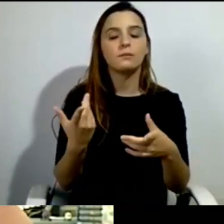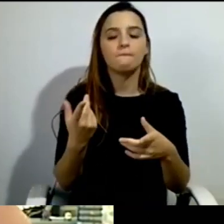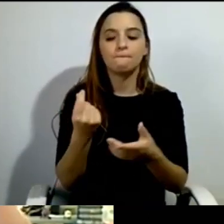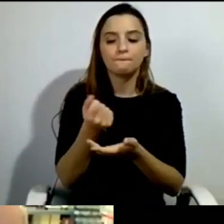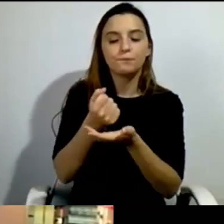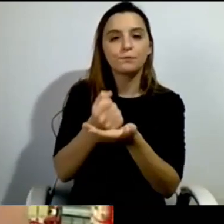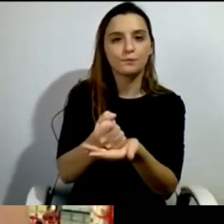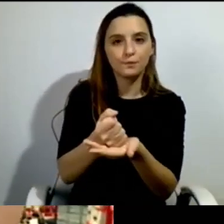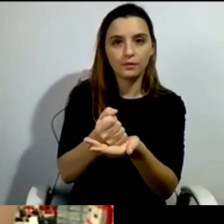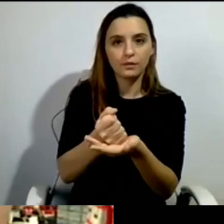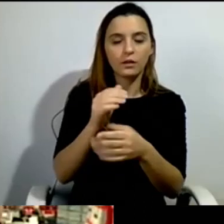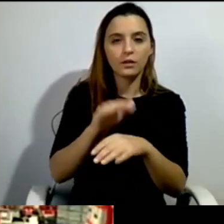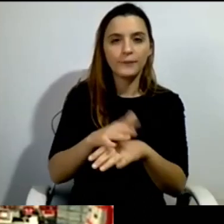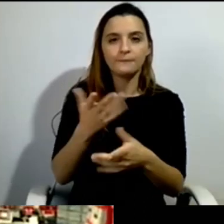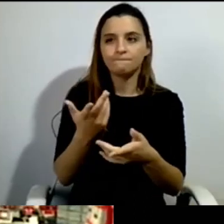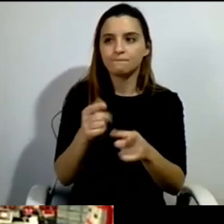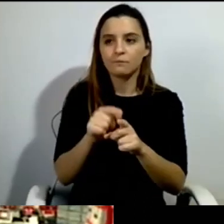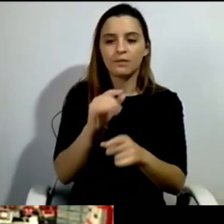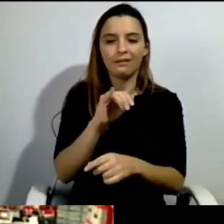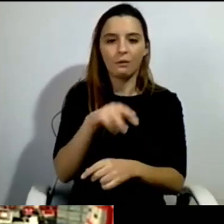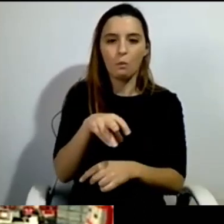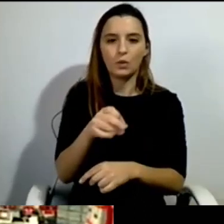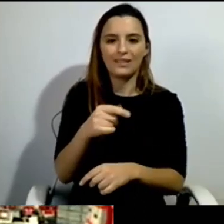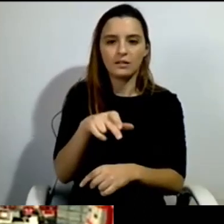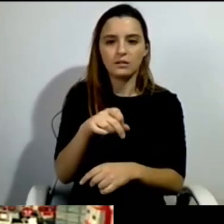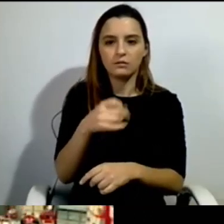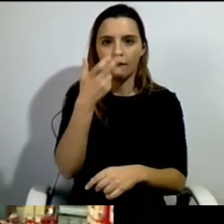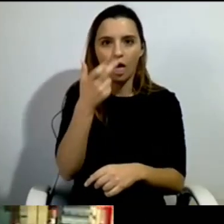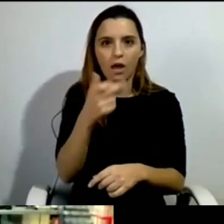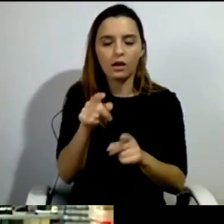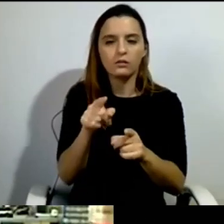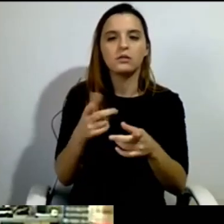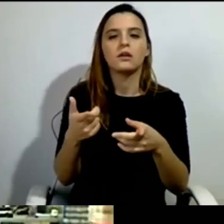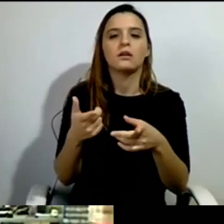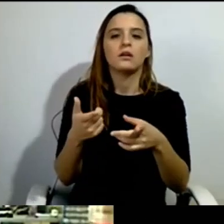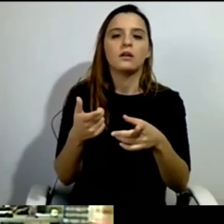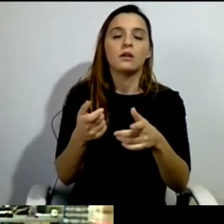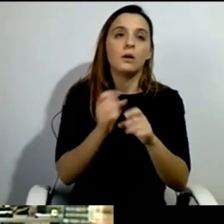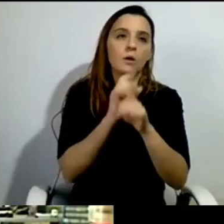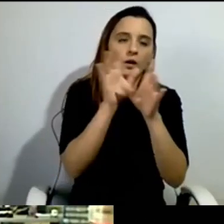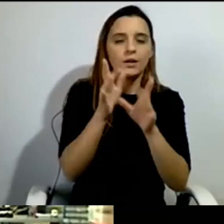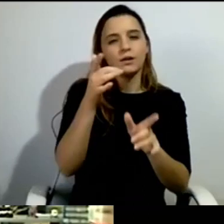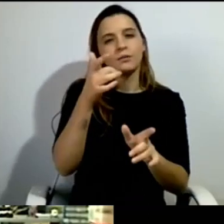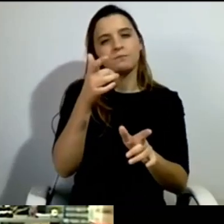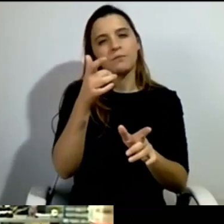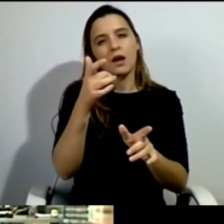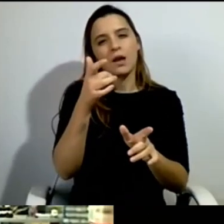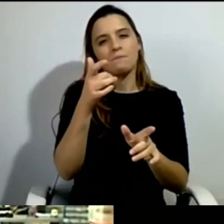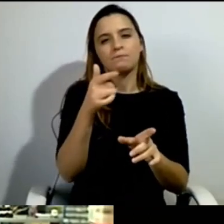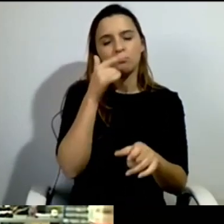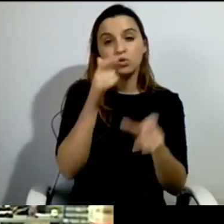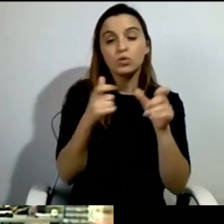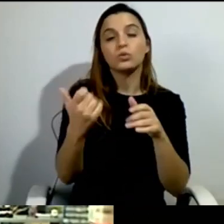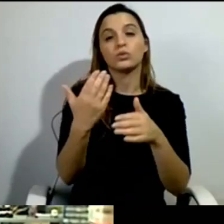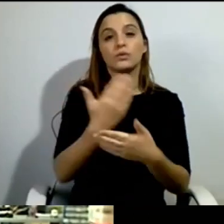to people with intellectual or psychiatric disabilities. They had no right. One of the changes that happened